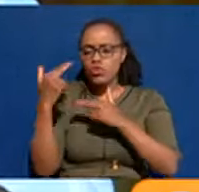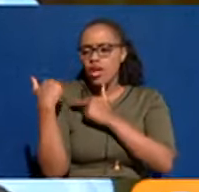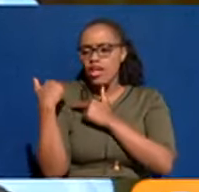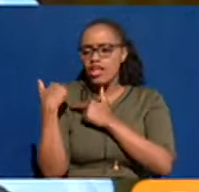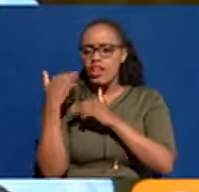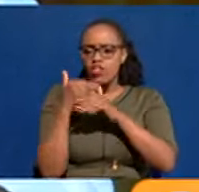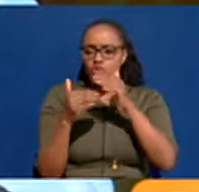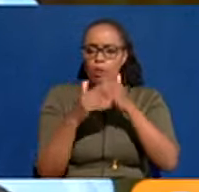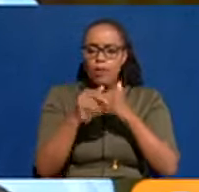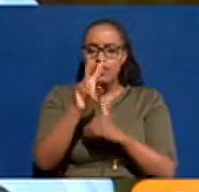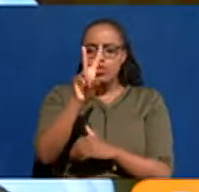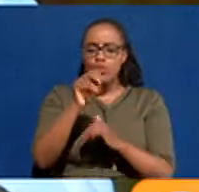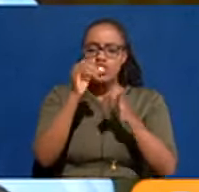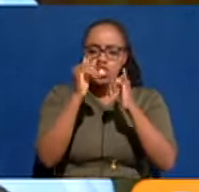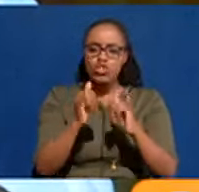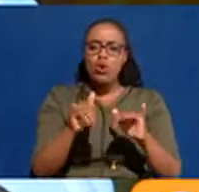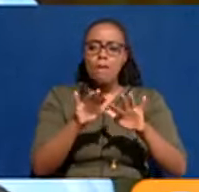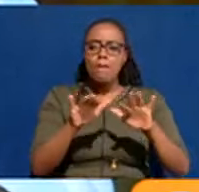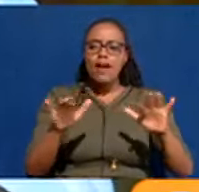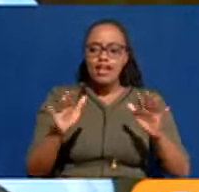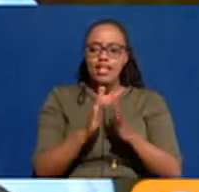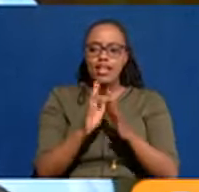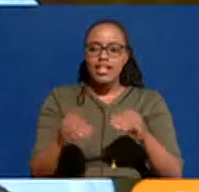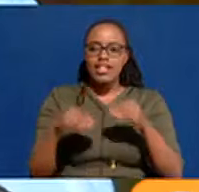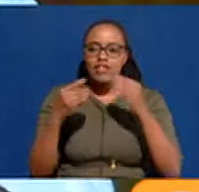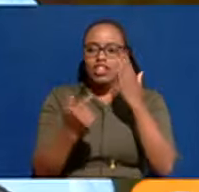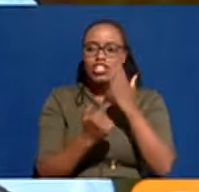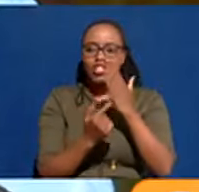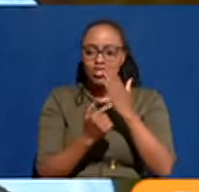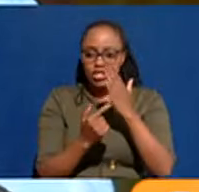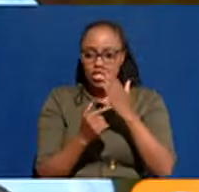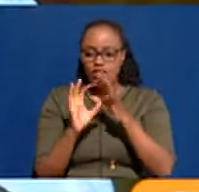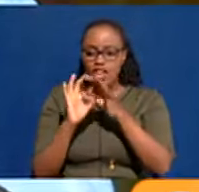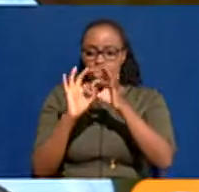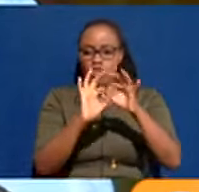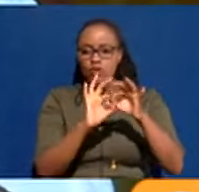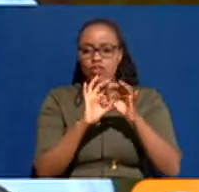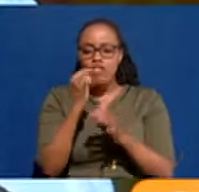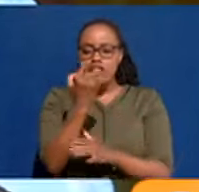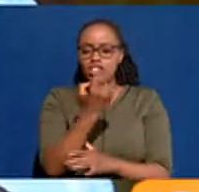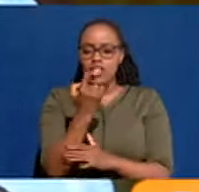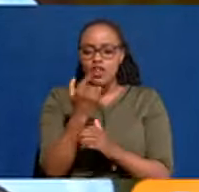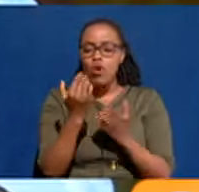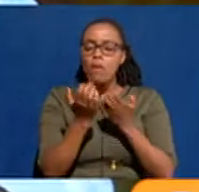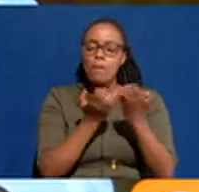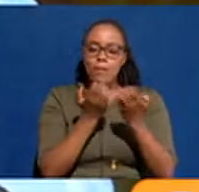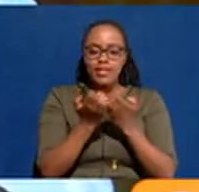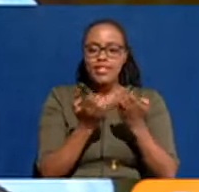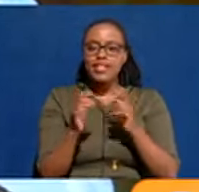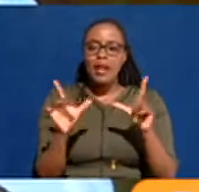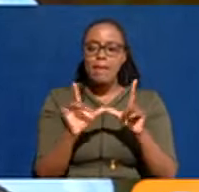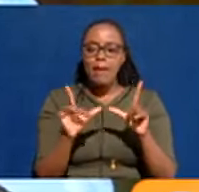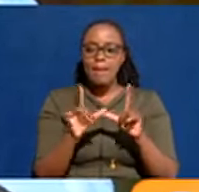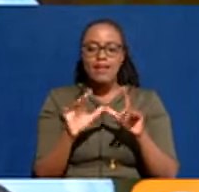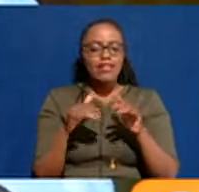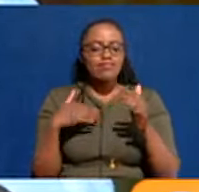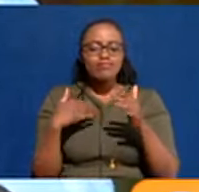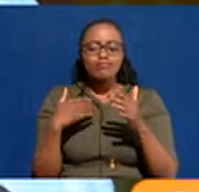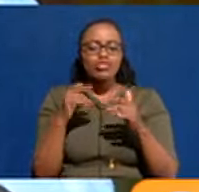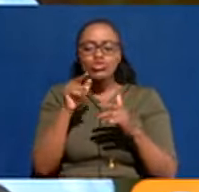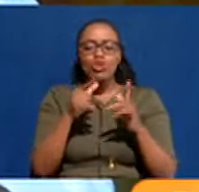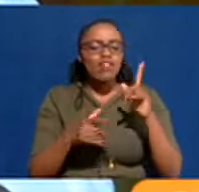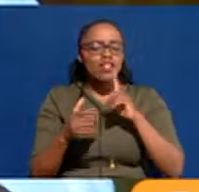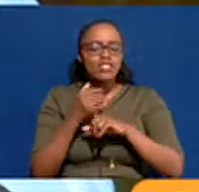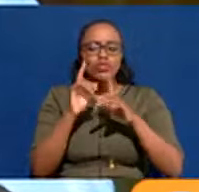20 new markets and deliver a digital unified single business permit. How far are with that?